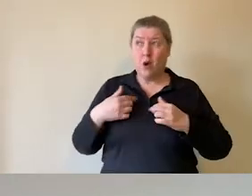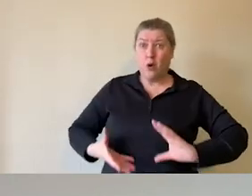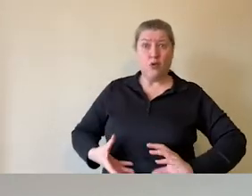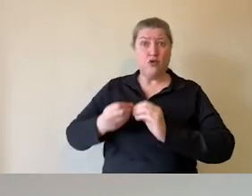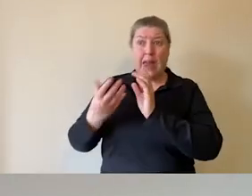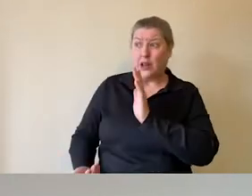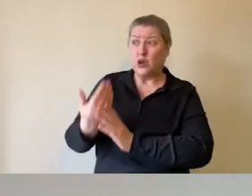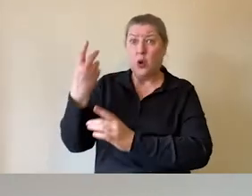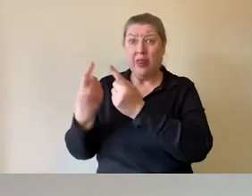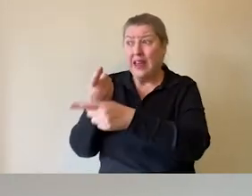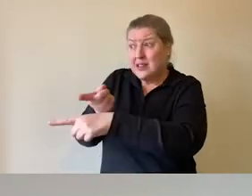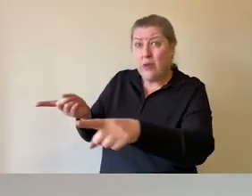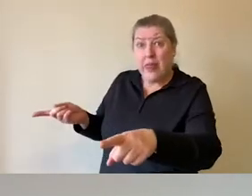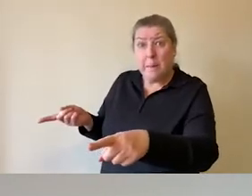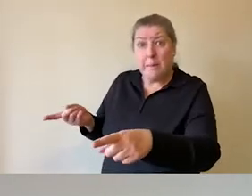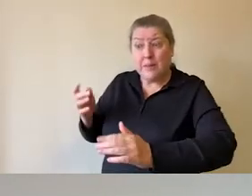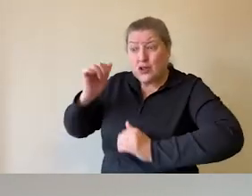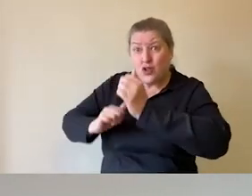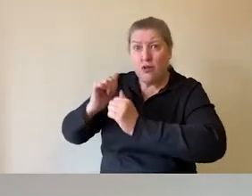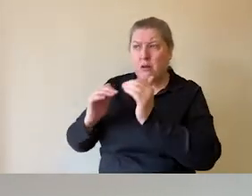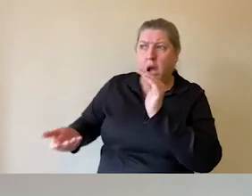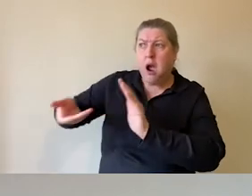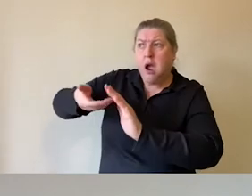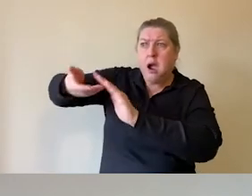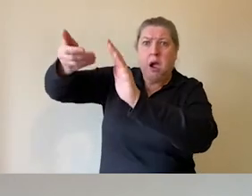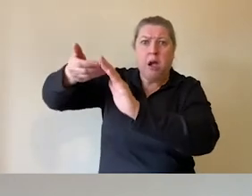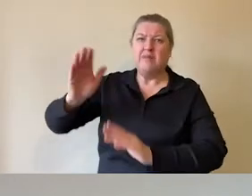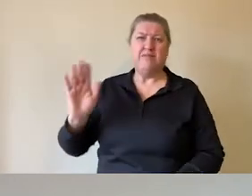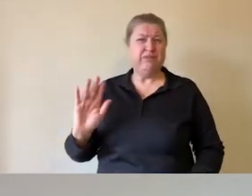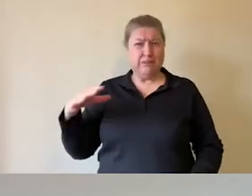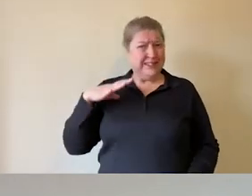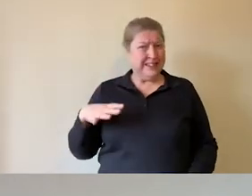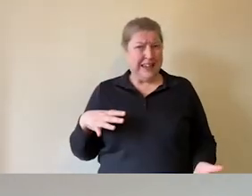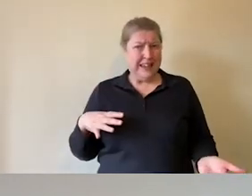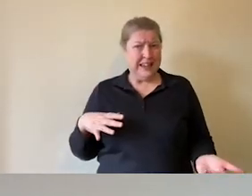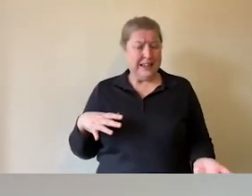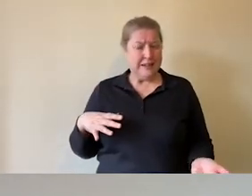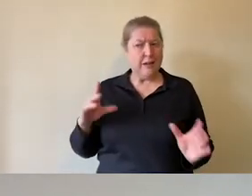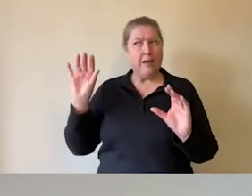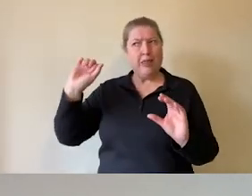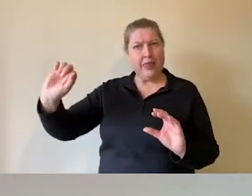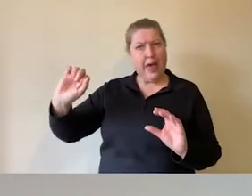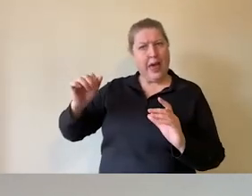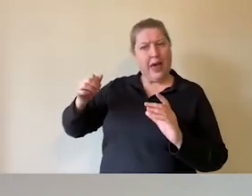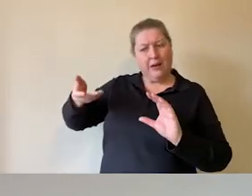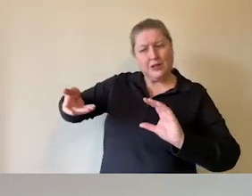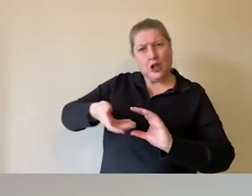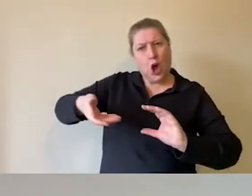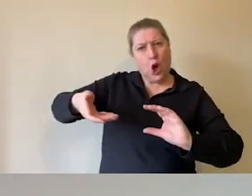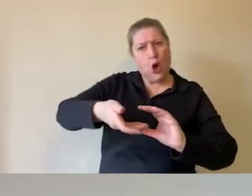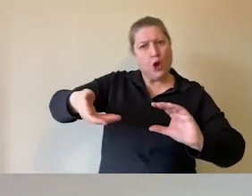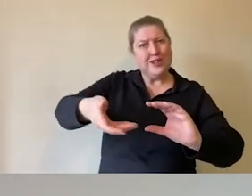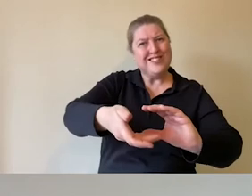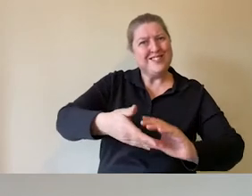another layer of infrastructure on top of the one we already had. We slotted these sessions in.